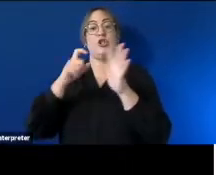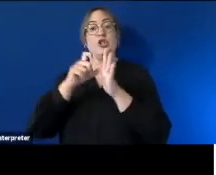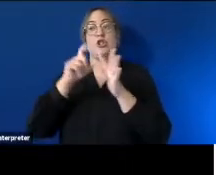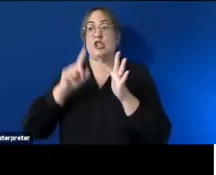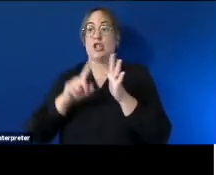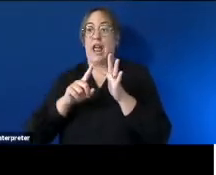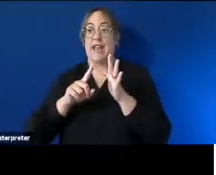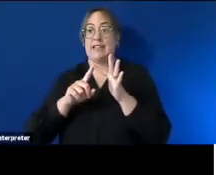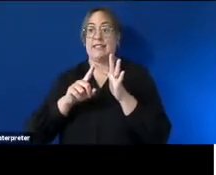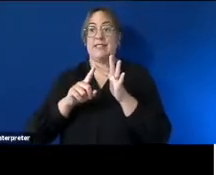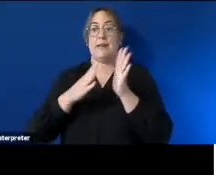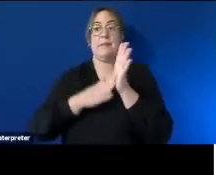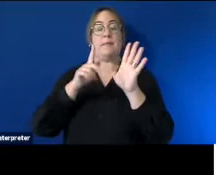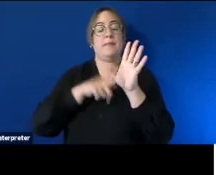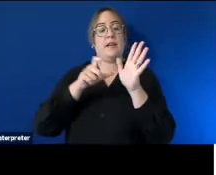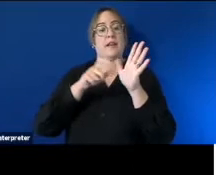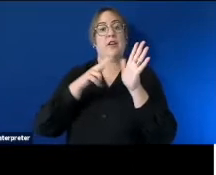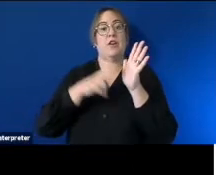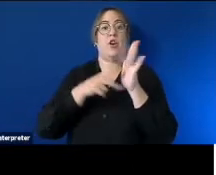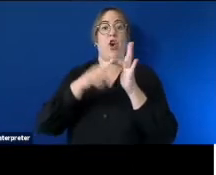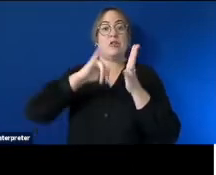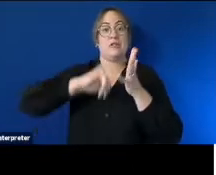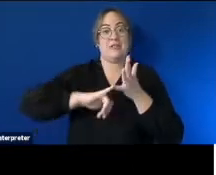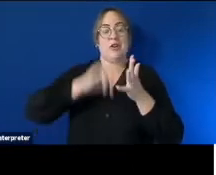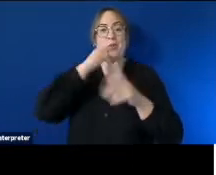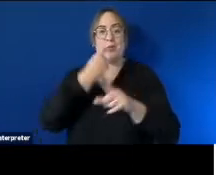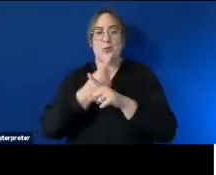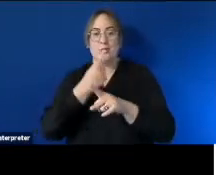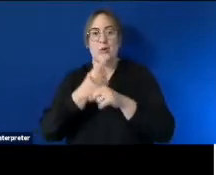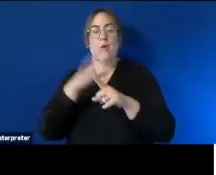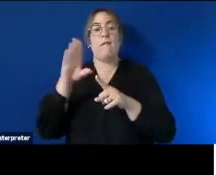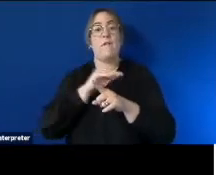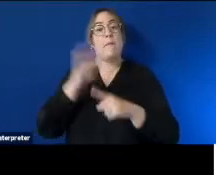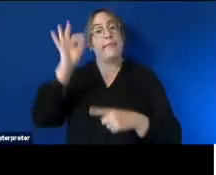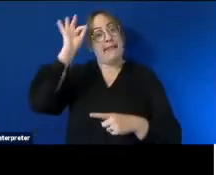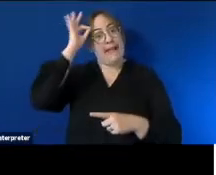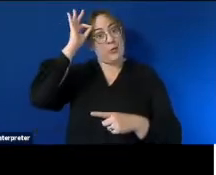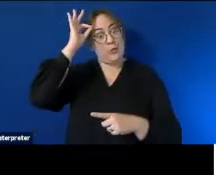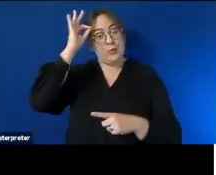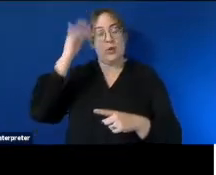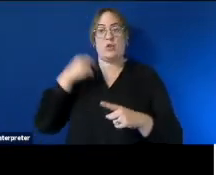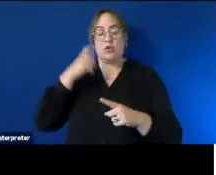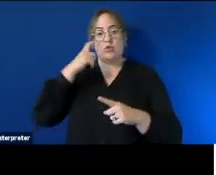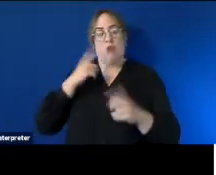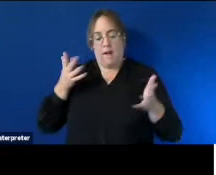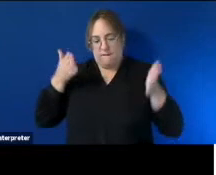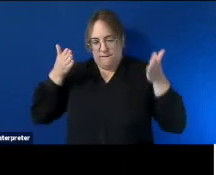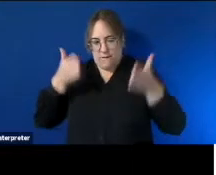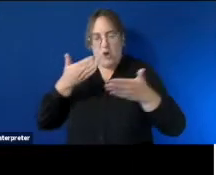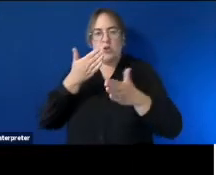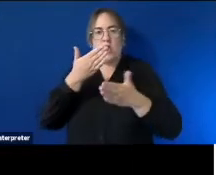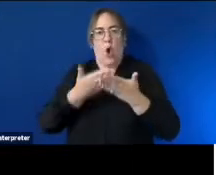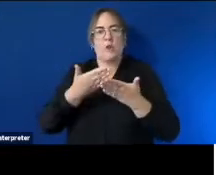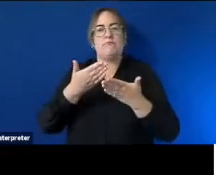darabin city council's community development officer whose work focuses on increasing economic participation for people with a